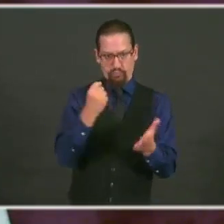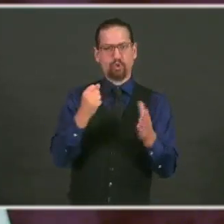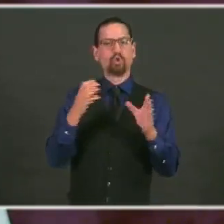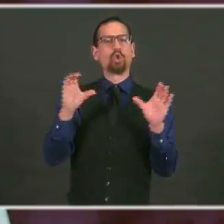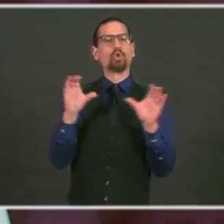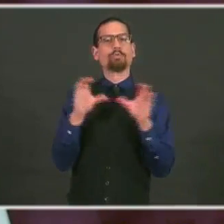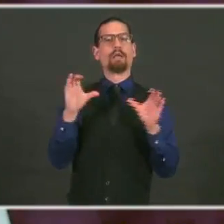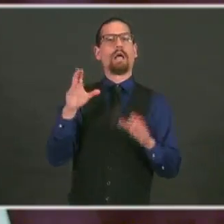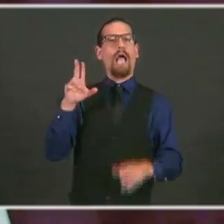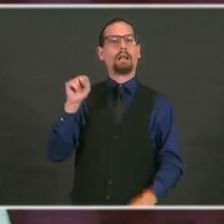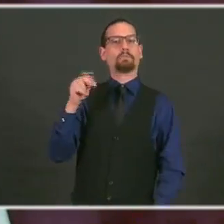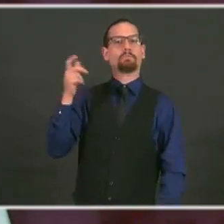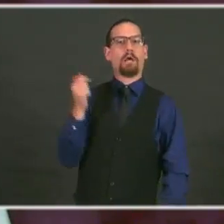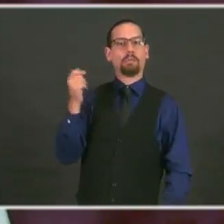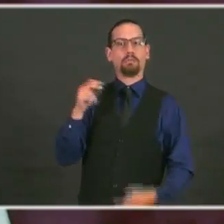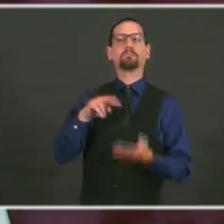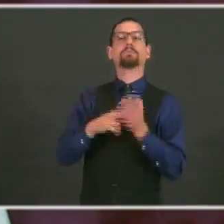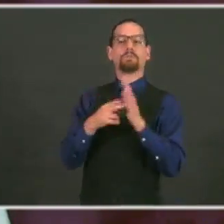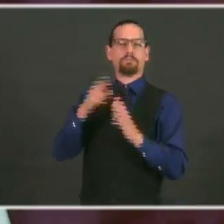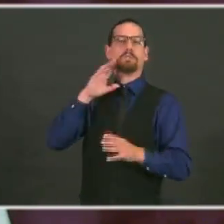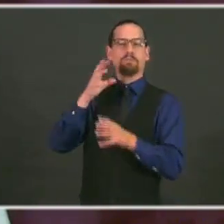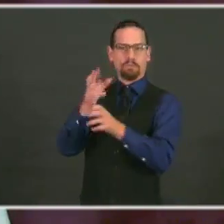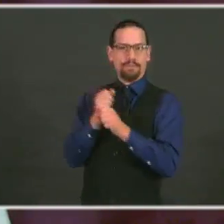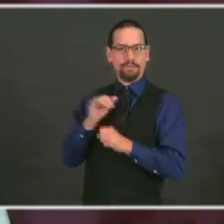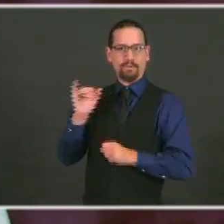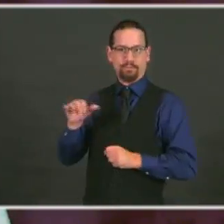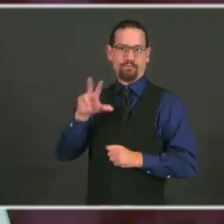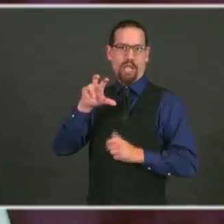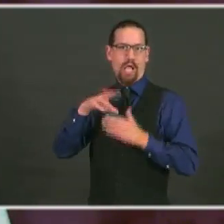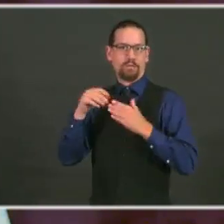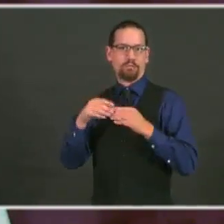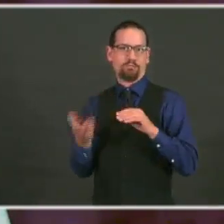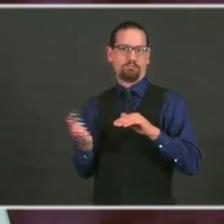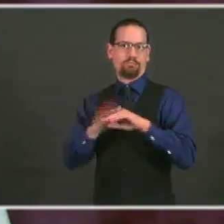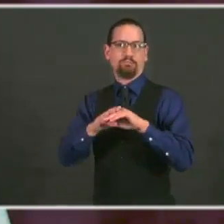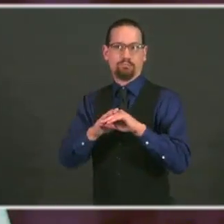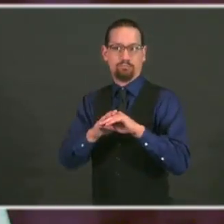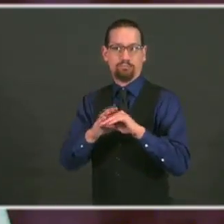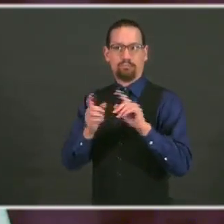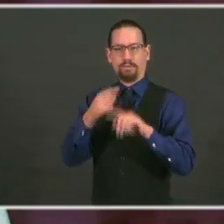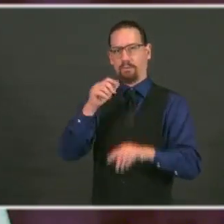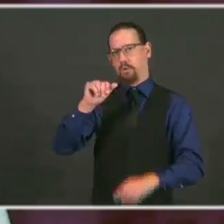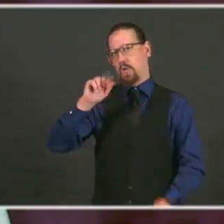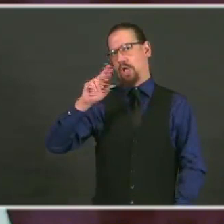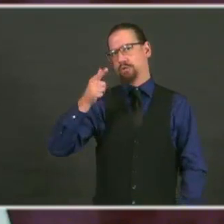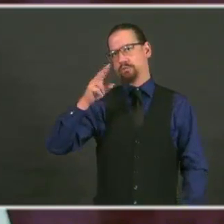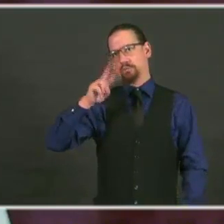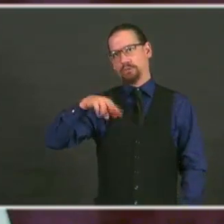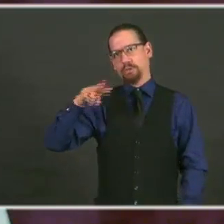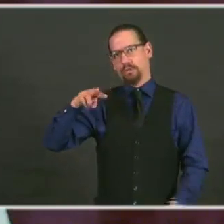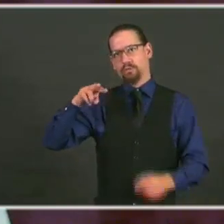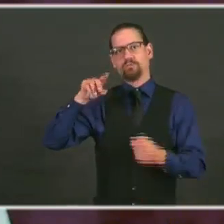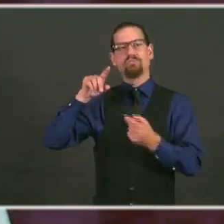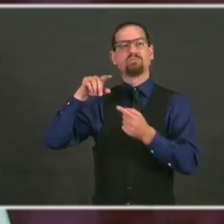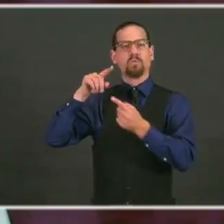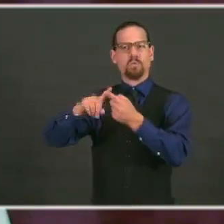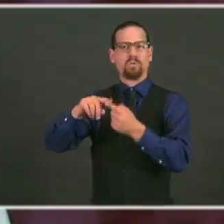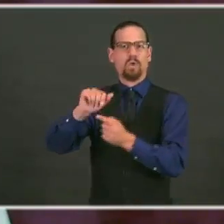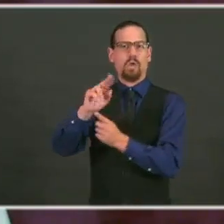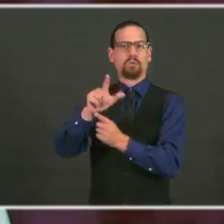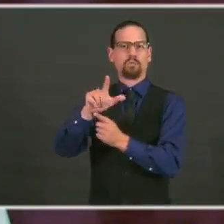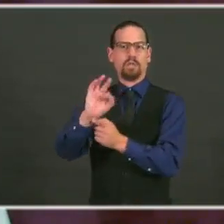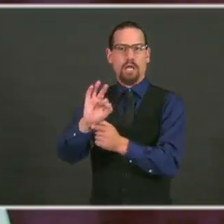August 22nd, August 29th, and September 5th. So it is up to an